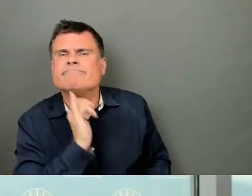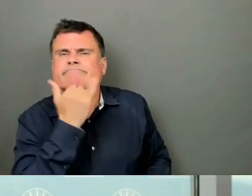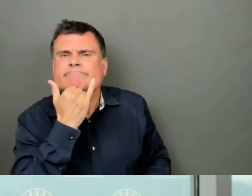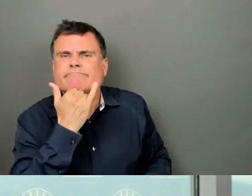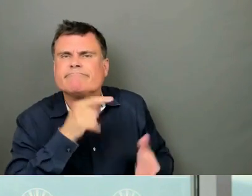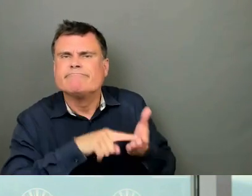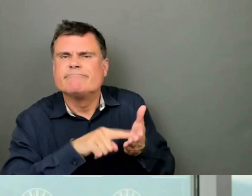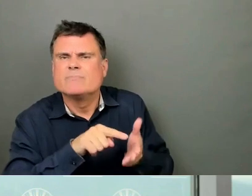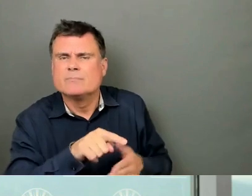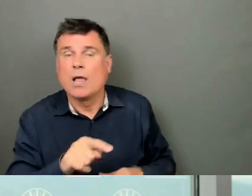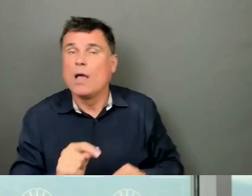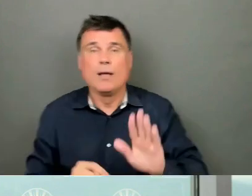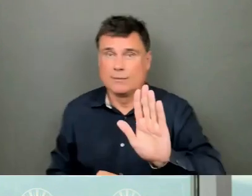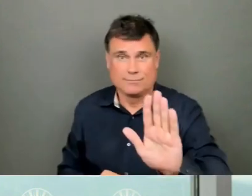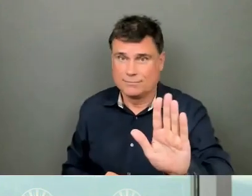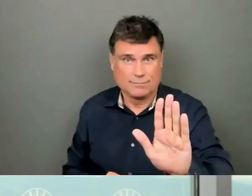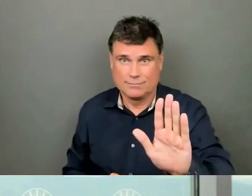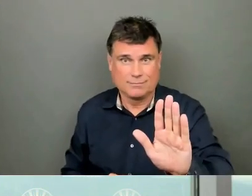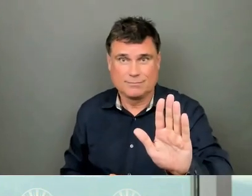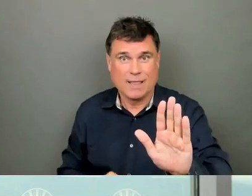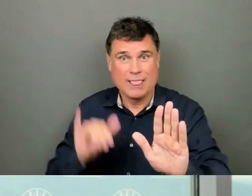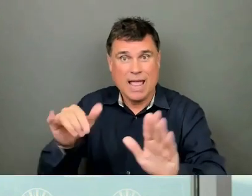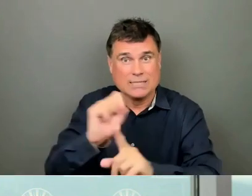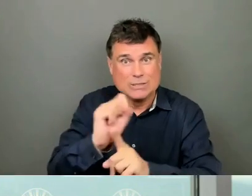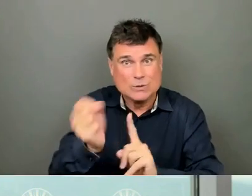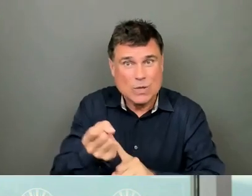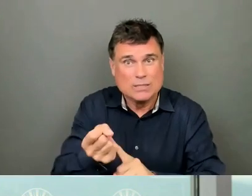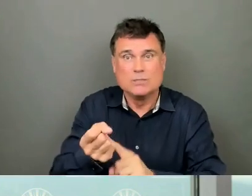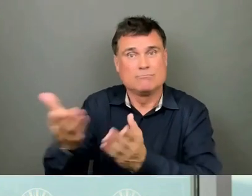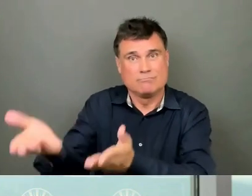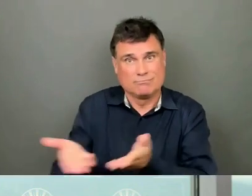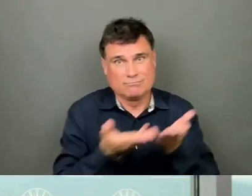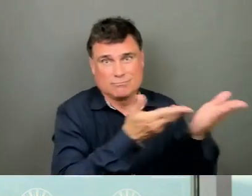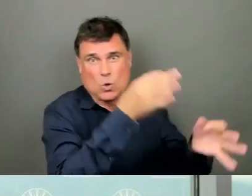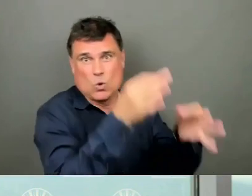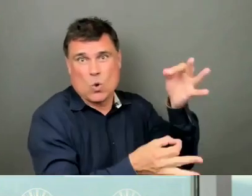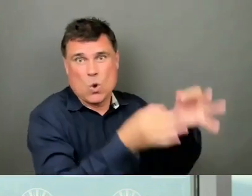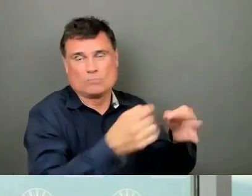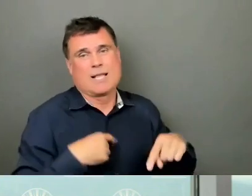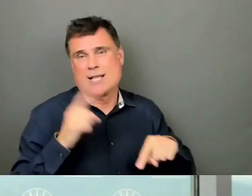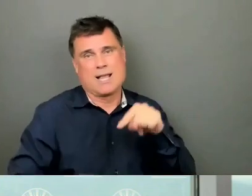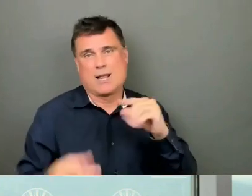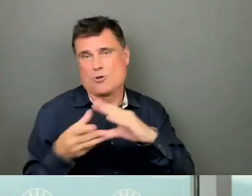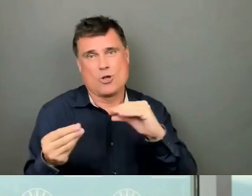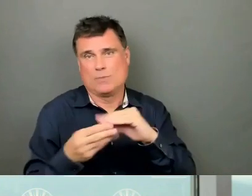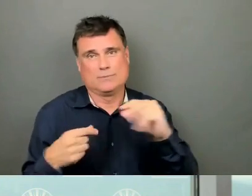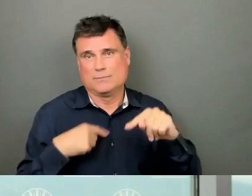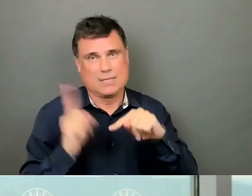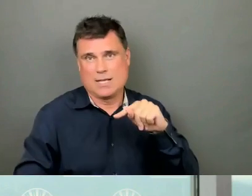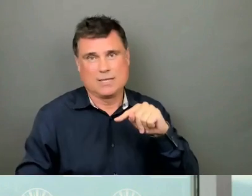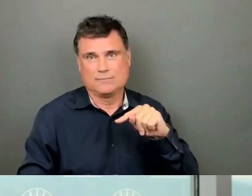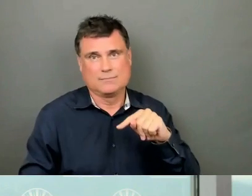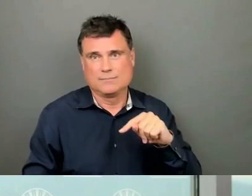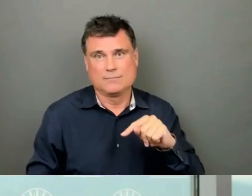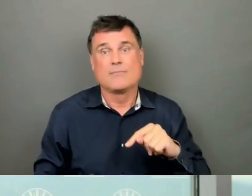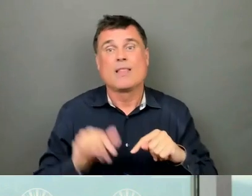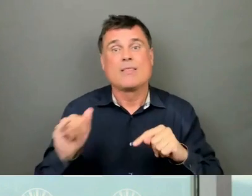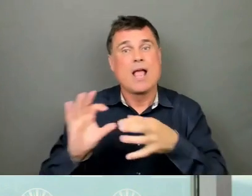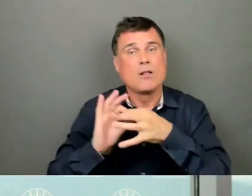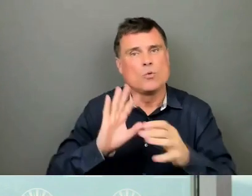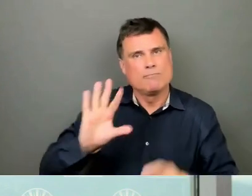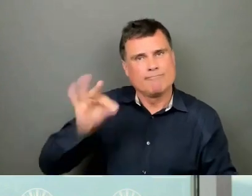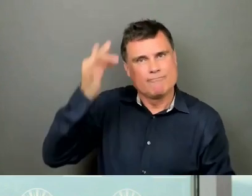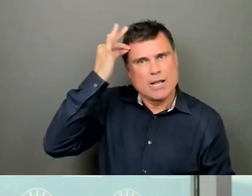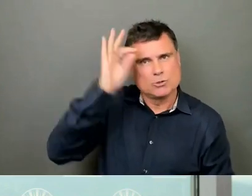Given that it's currently in front of the courts, I'll refrain from commenting on it. Although I do understand that the complaint is in relation to federal